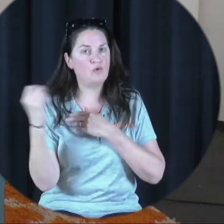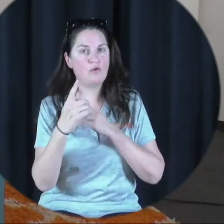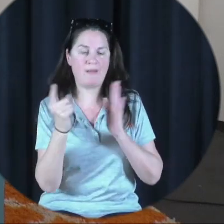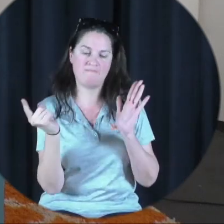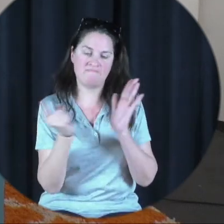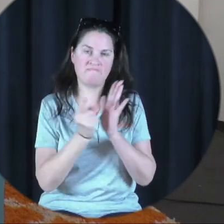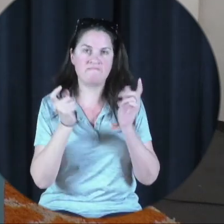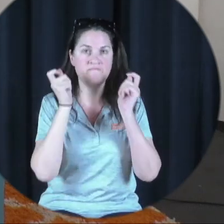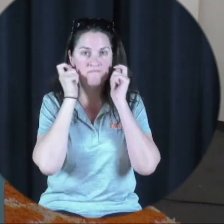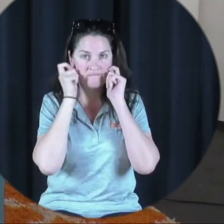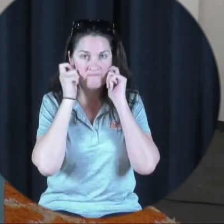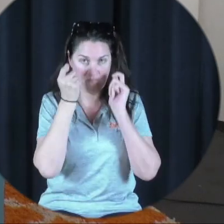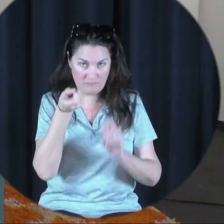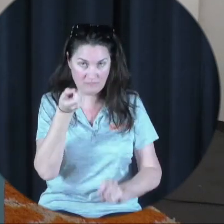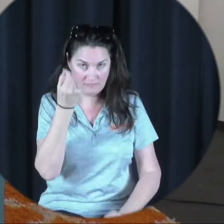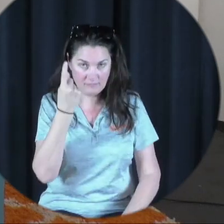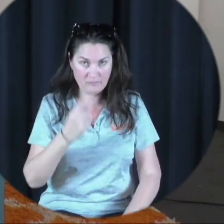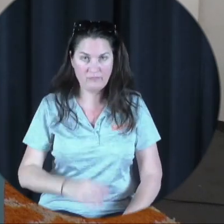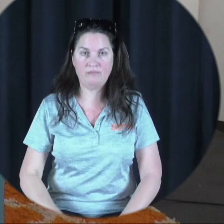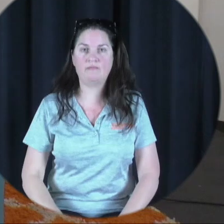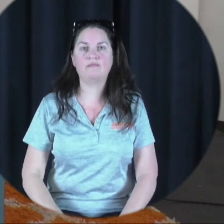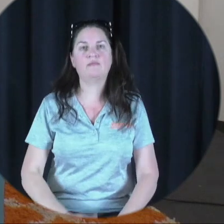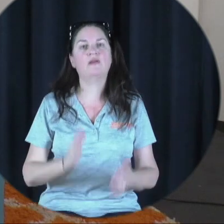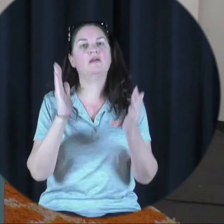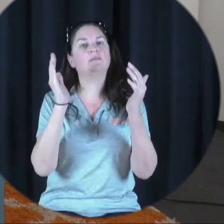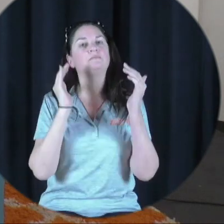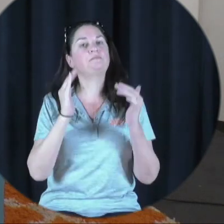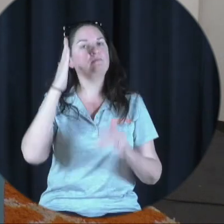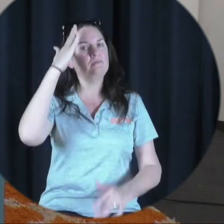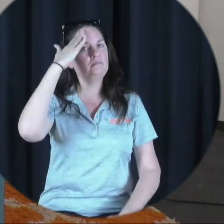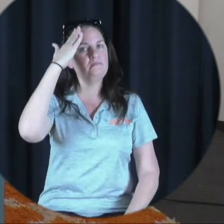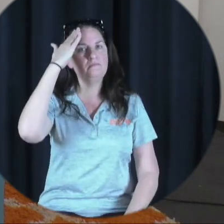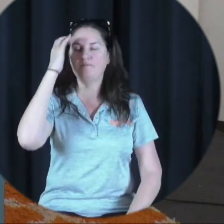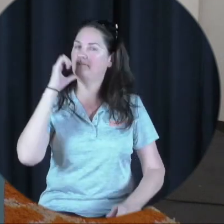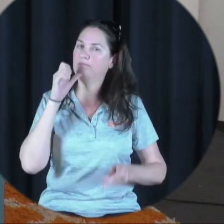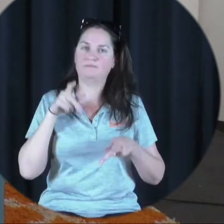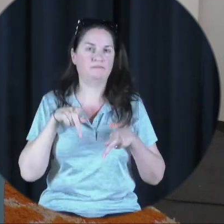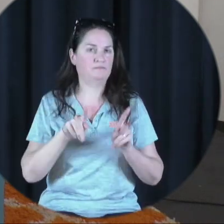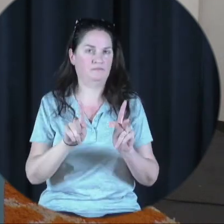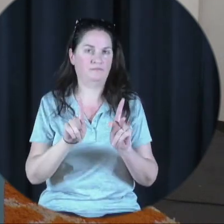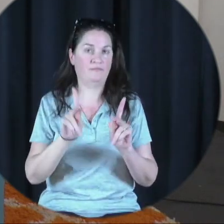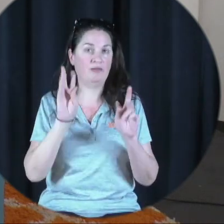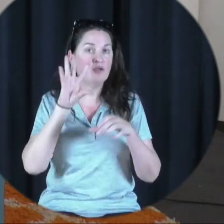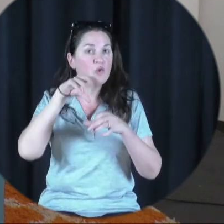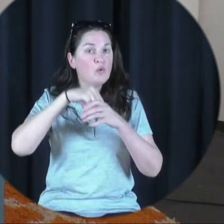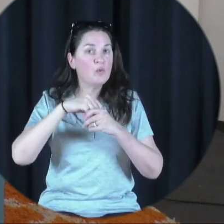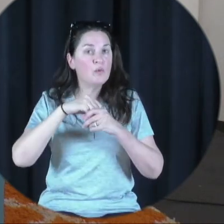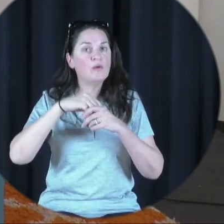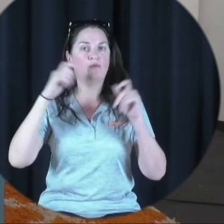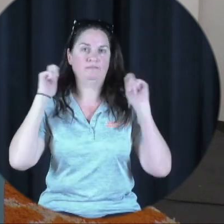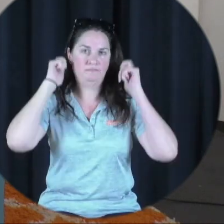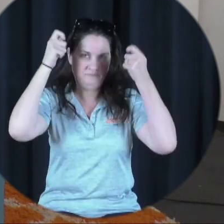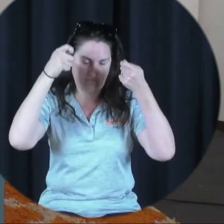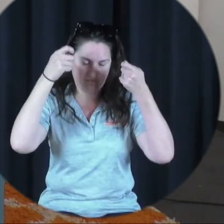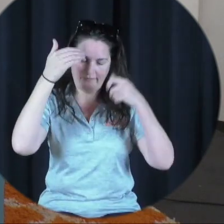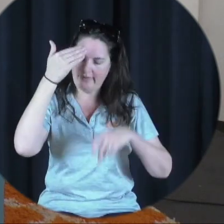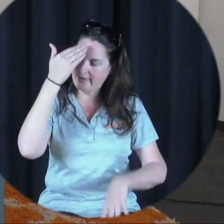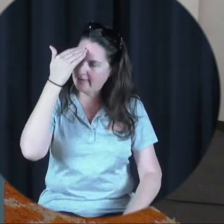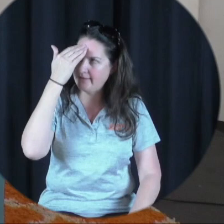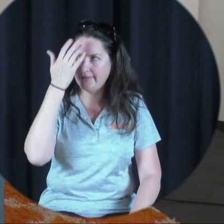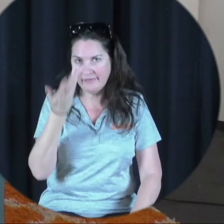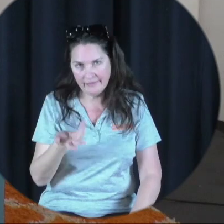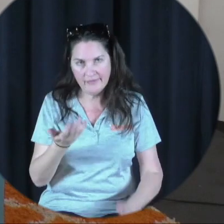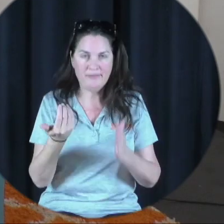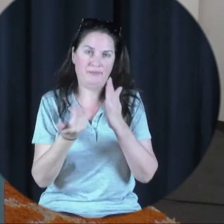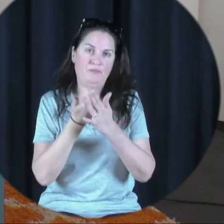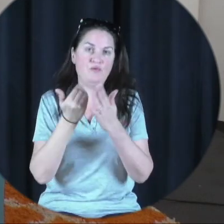headphones during class change. Next, headgear is not allowed. This includes hoodies. I know the